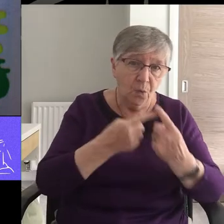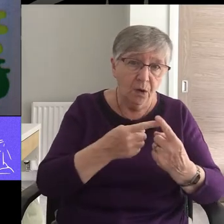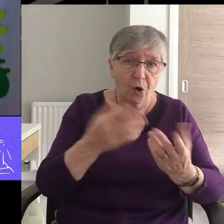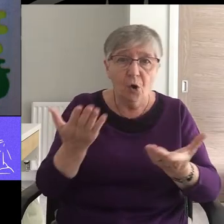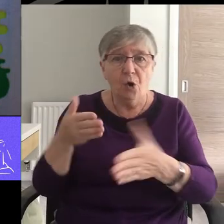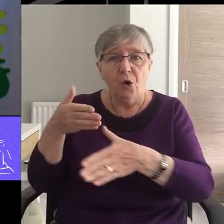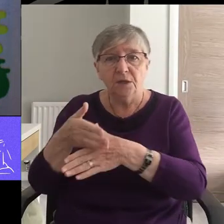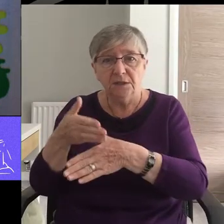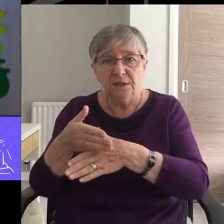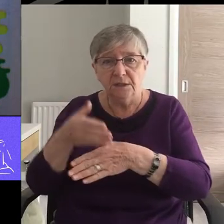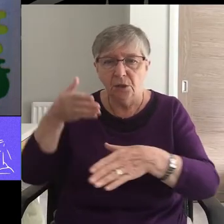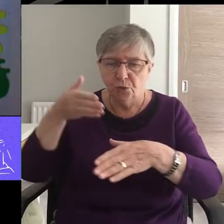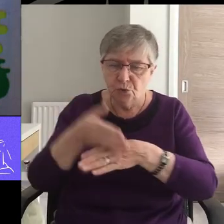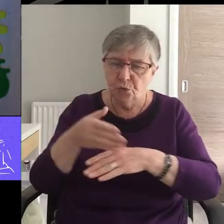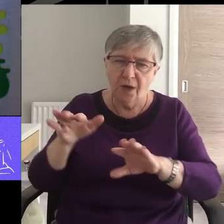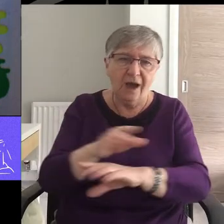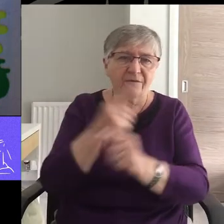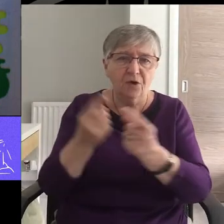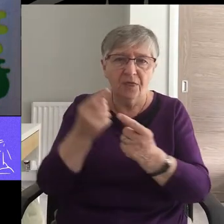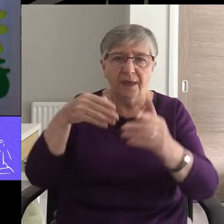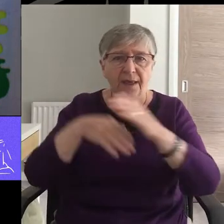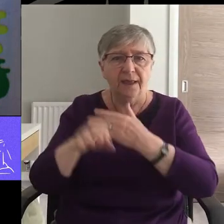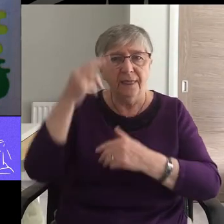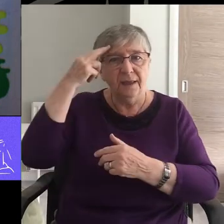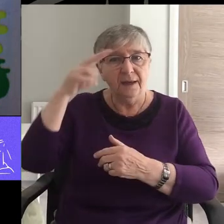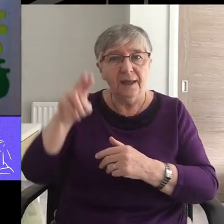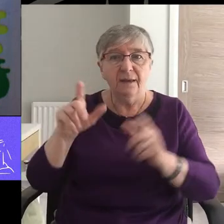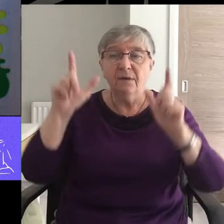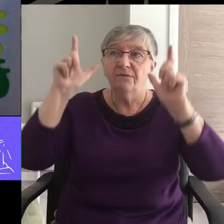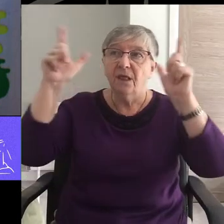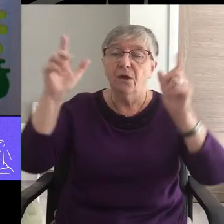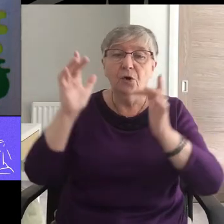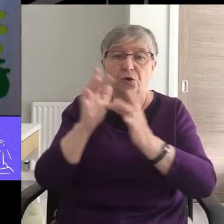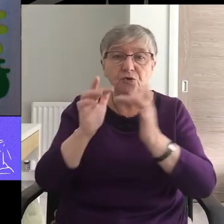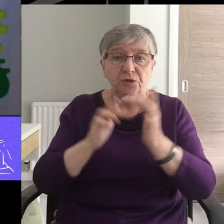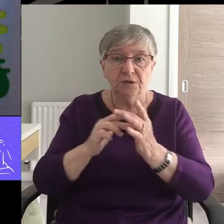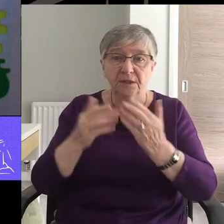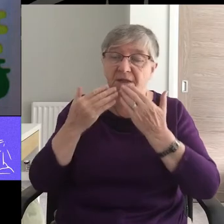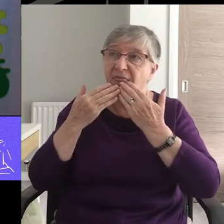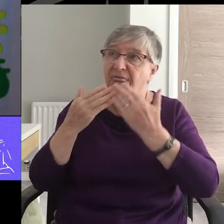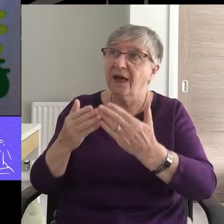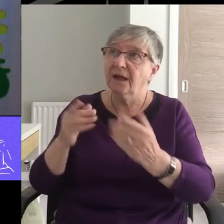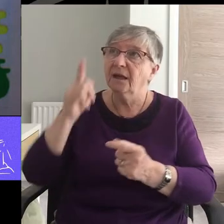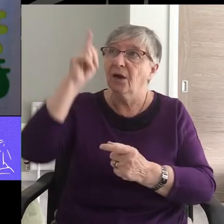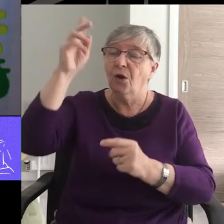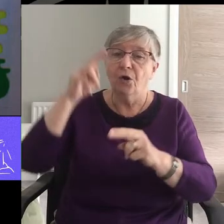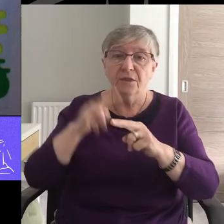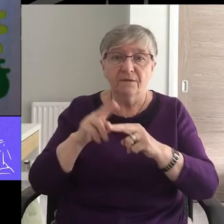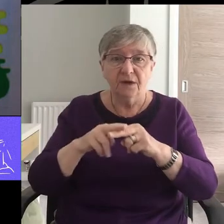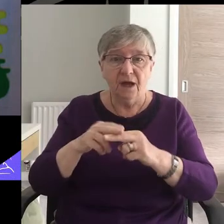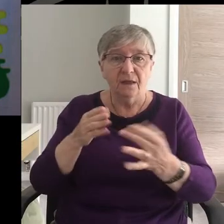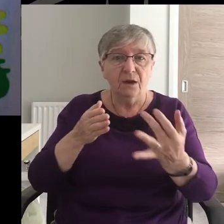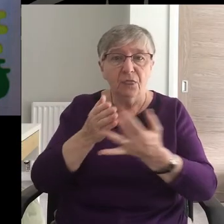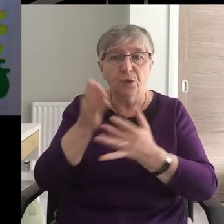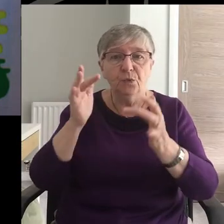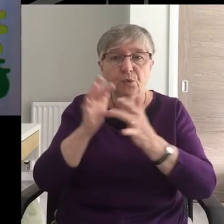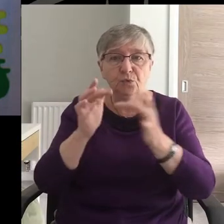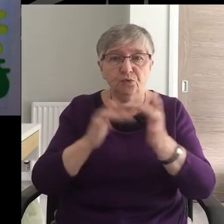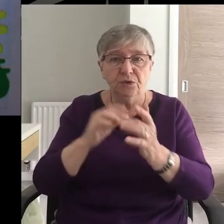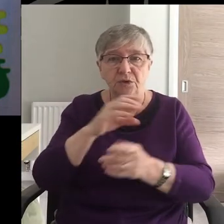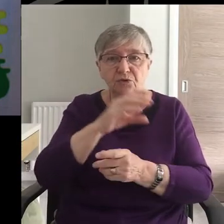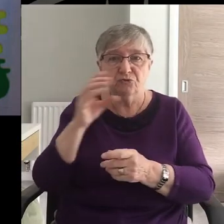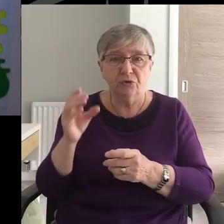do it all in the name of the Lord Jesus, giving thanks to God the Father, through him.